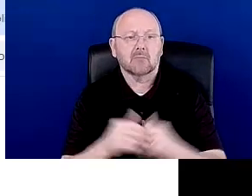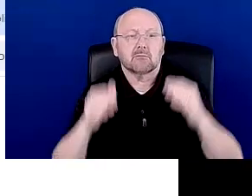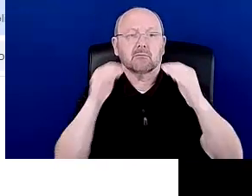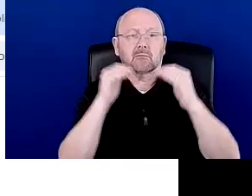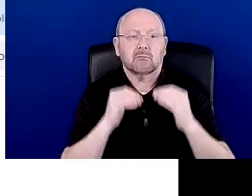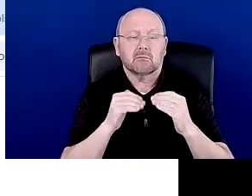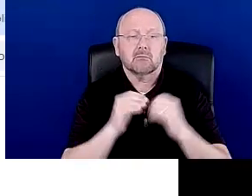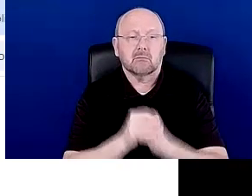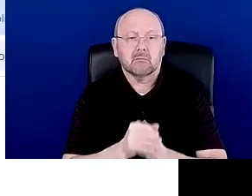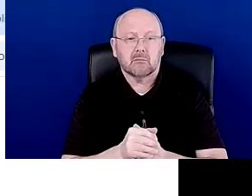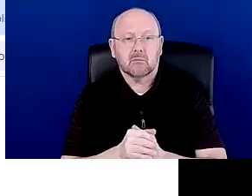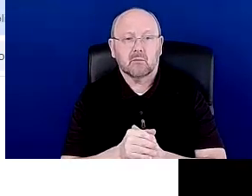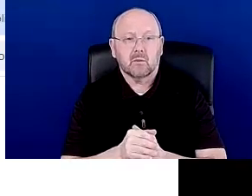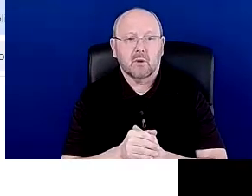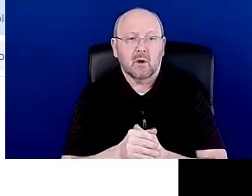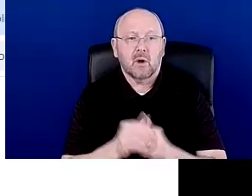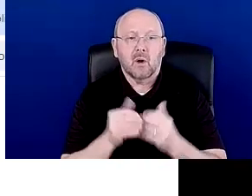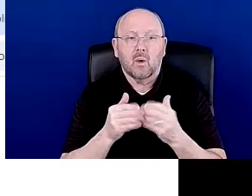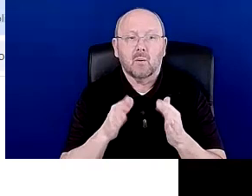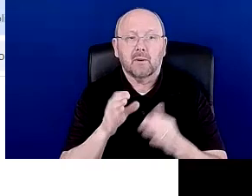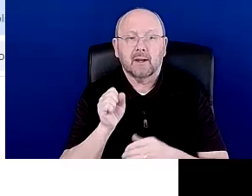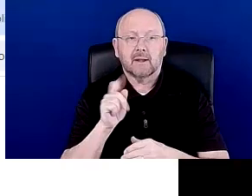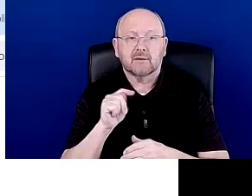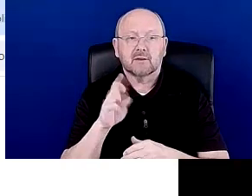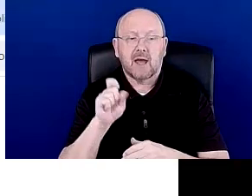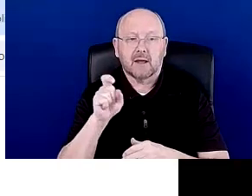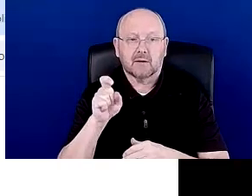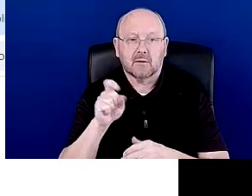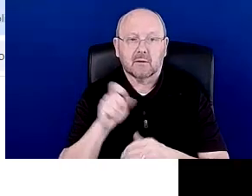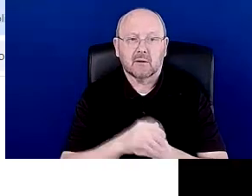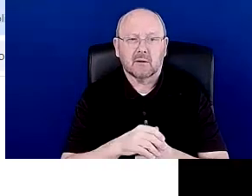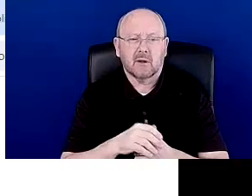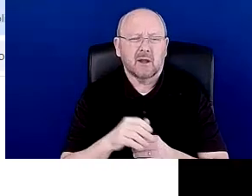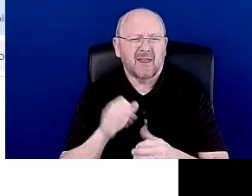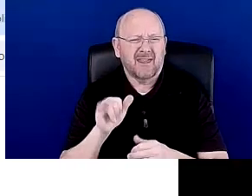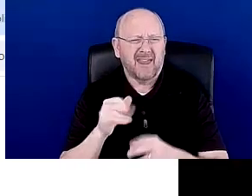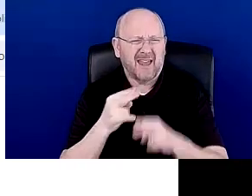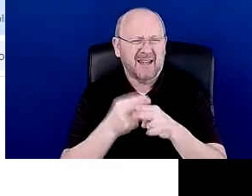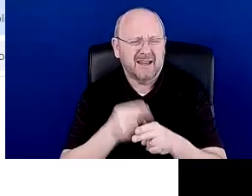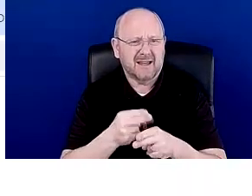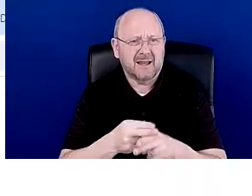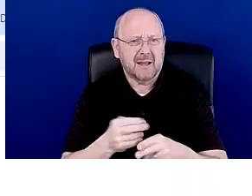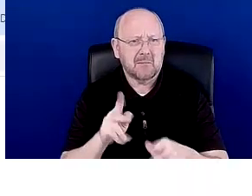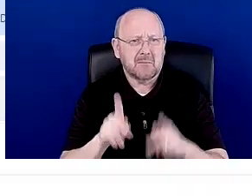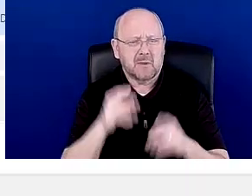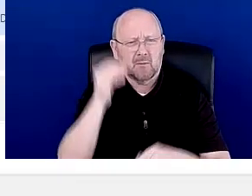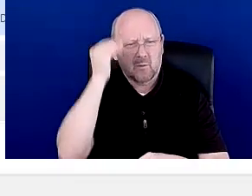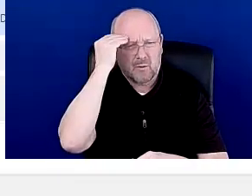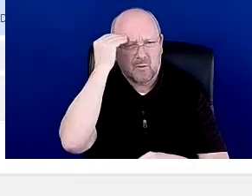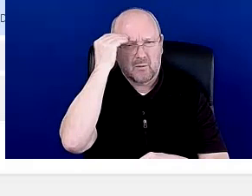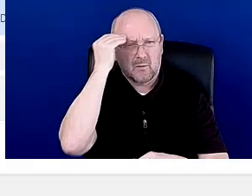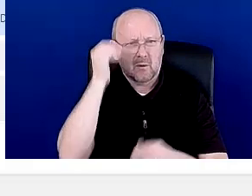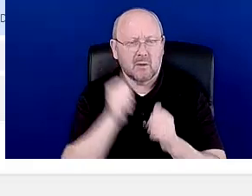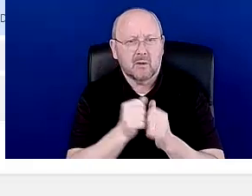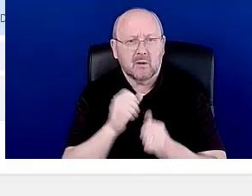The other, um, the other one is OpenStax. This is one of the more familiar names if you're, um, a little bit familiar with OER.